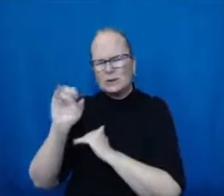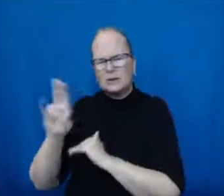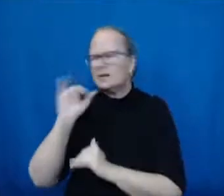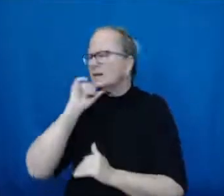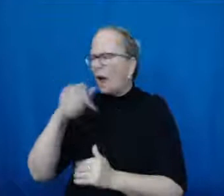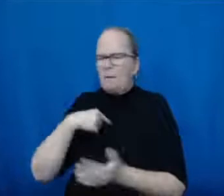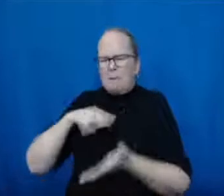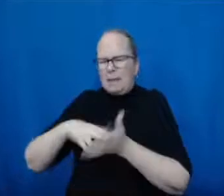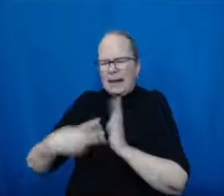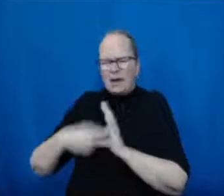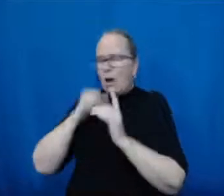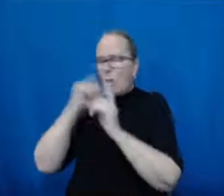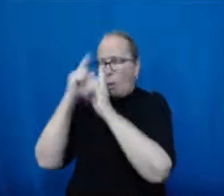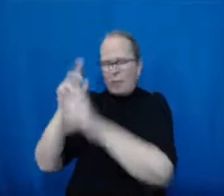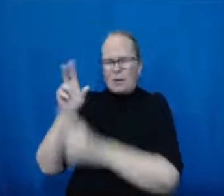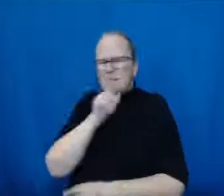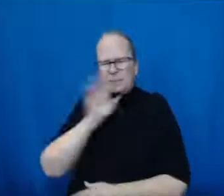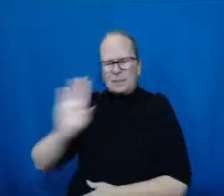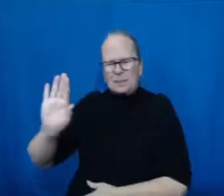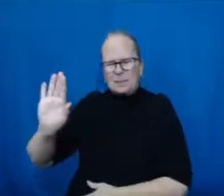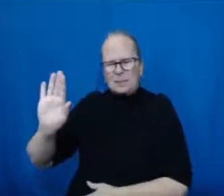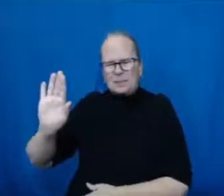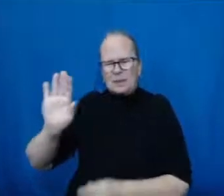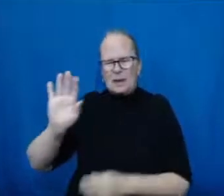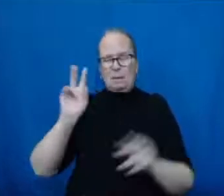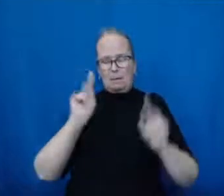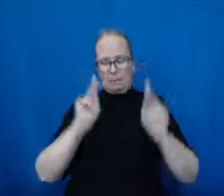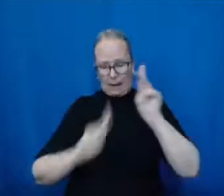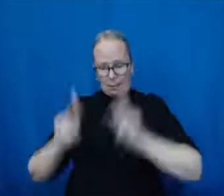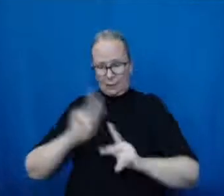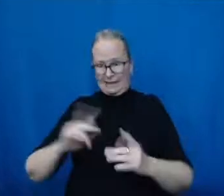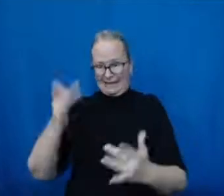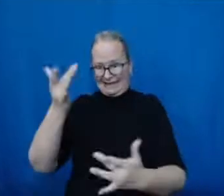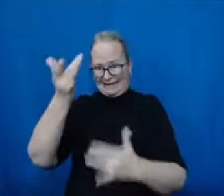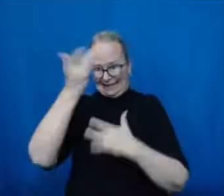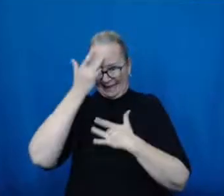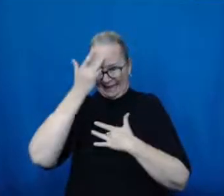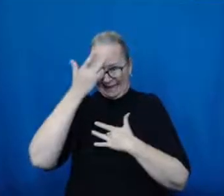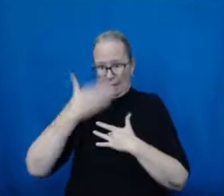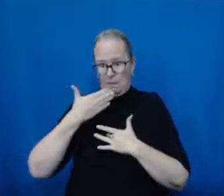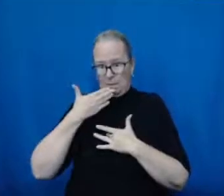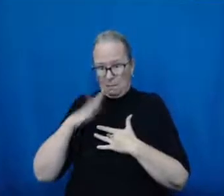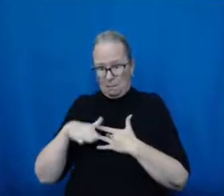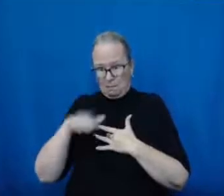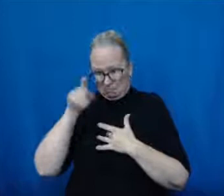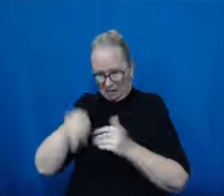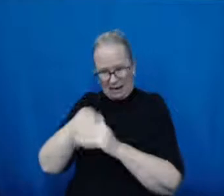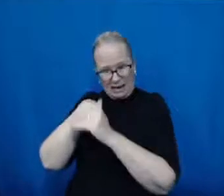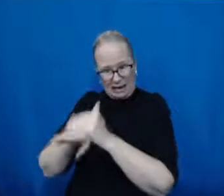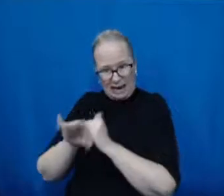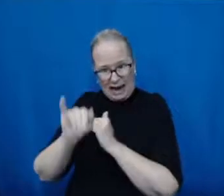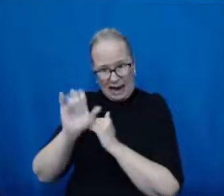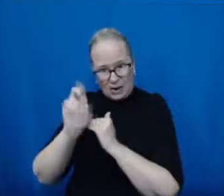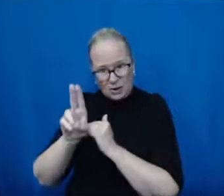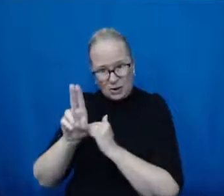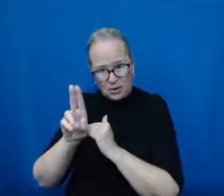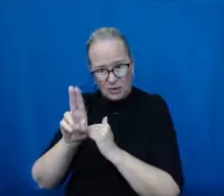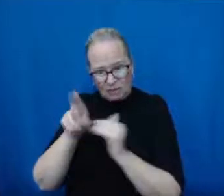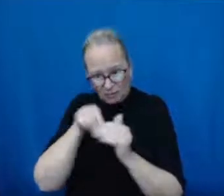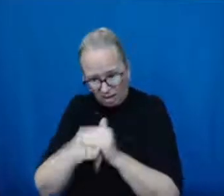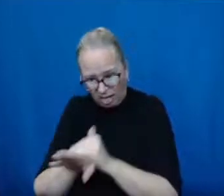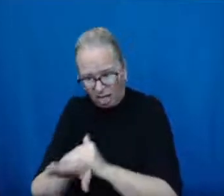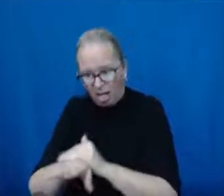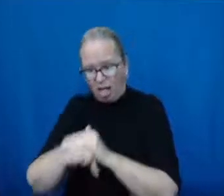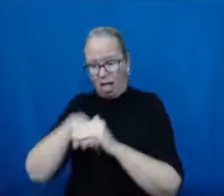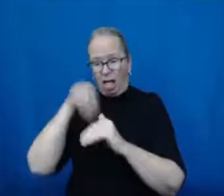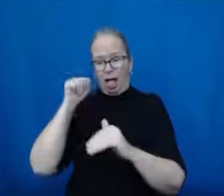ICU care, their life may never be the same again. They may have chronic health issues thereafter. They may have significantly diminished quality of